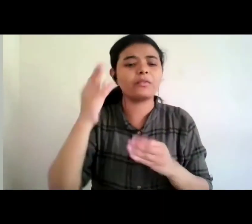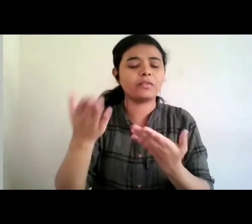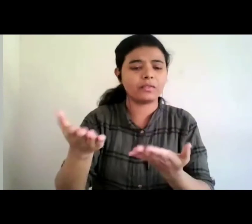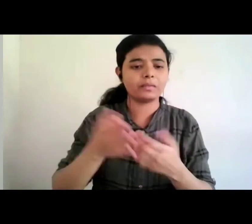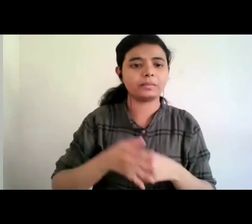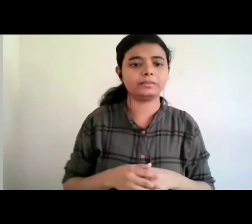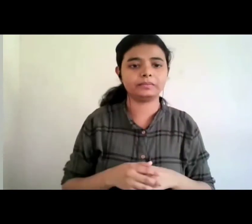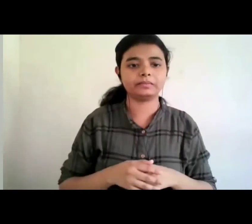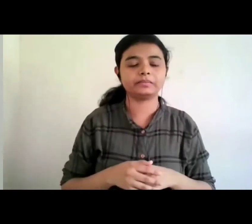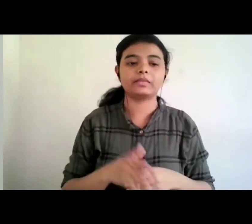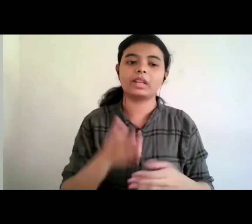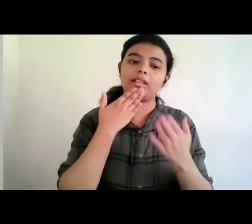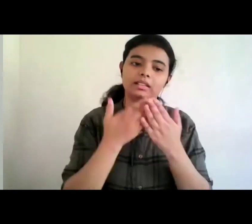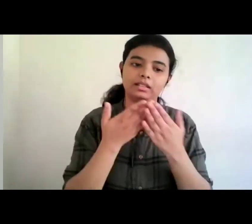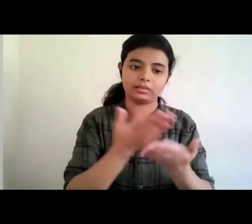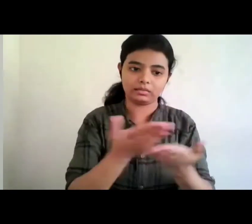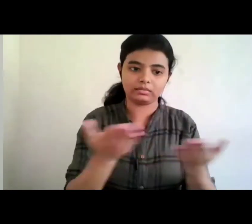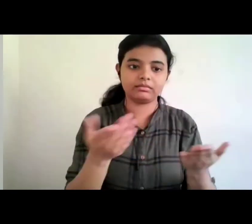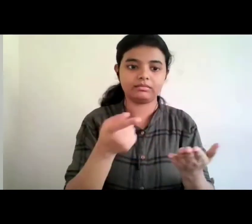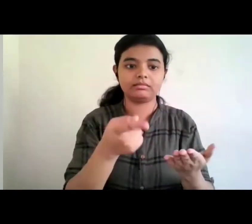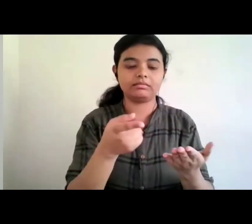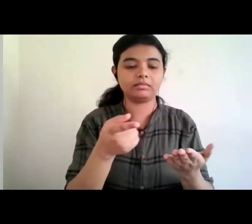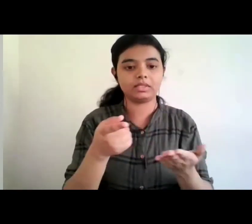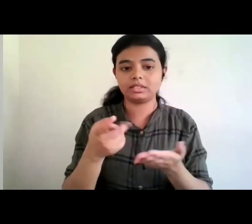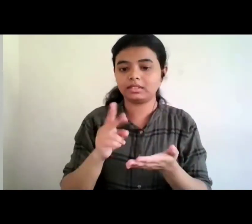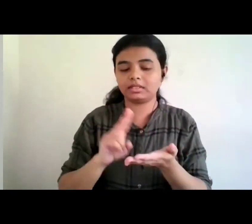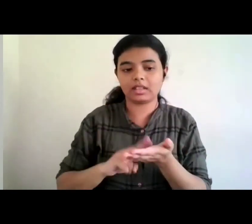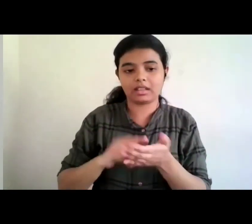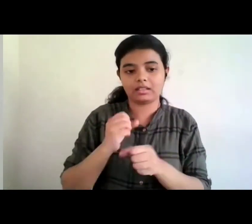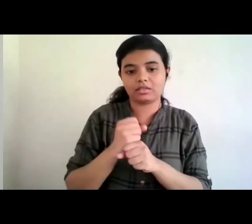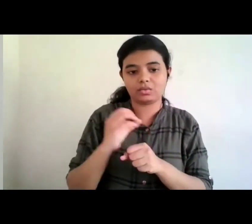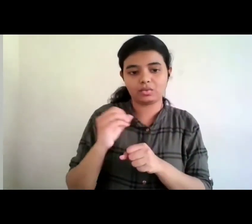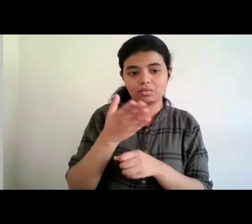so much for taking this and your hospital thank you